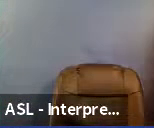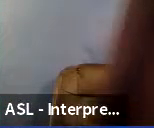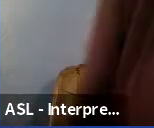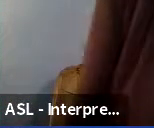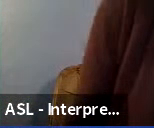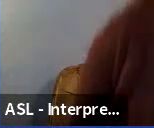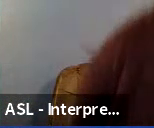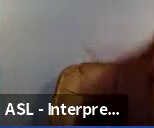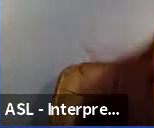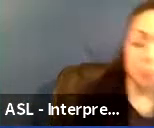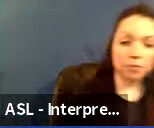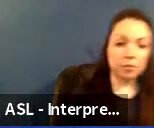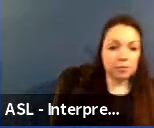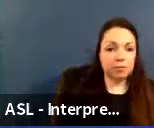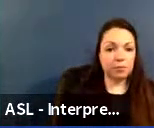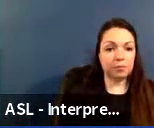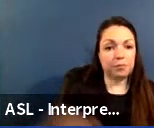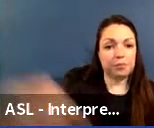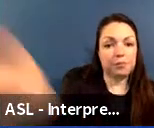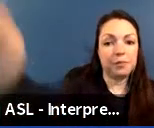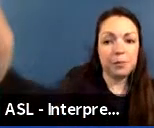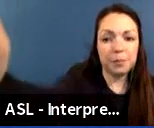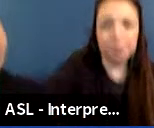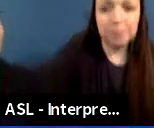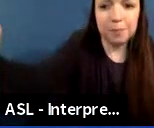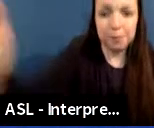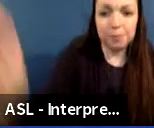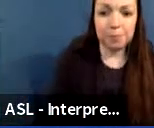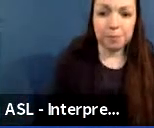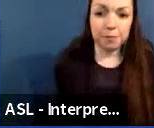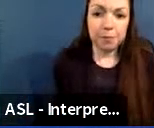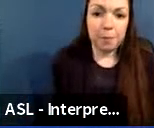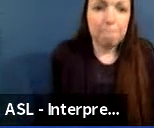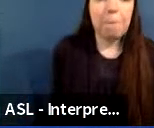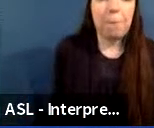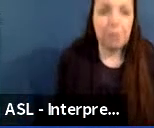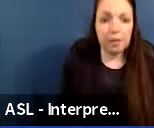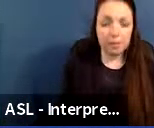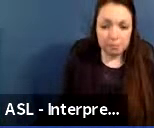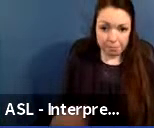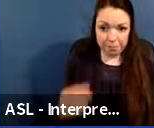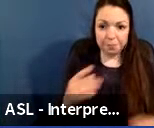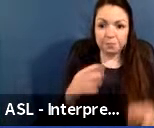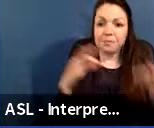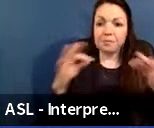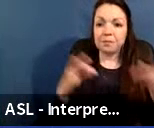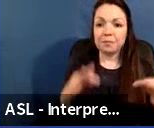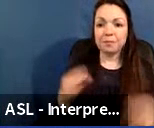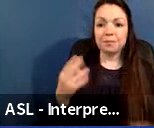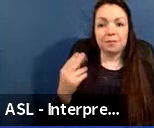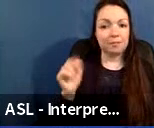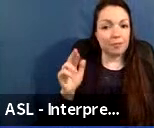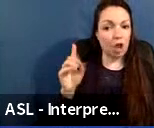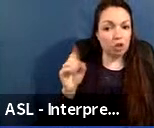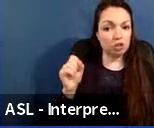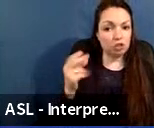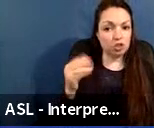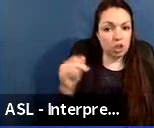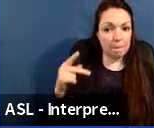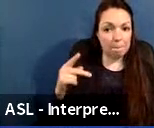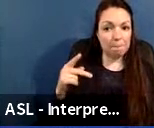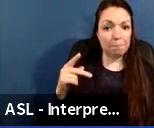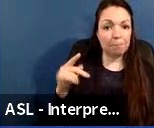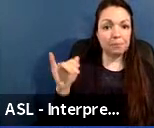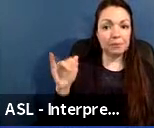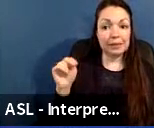account the hardship index, the hardship index represents is rolled up at the Chicago community level.